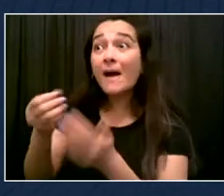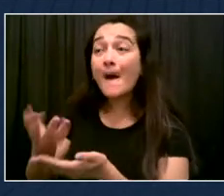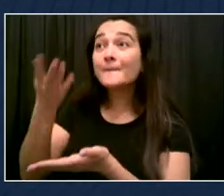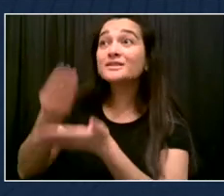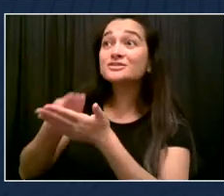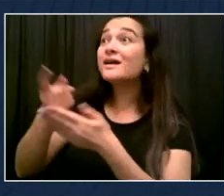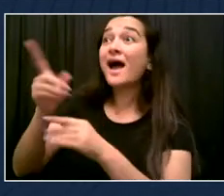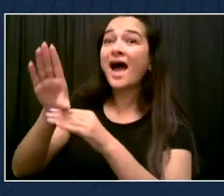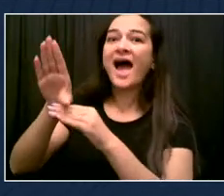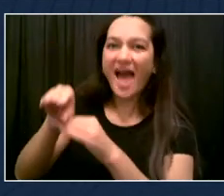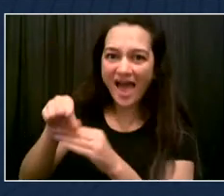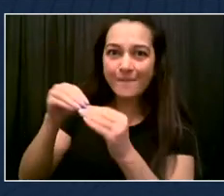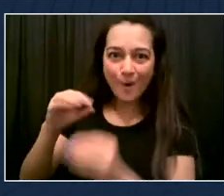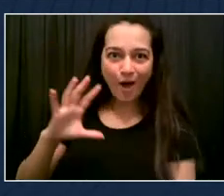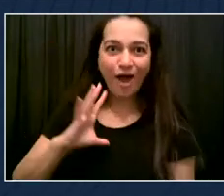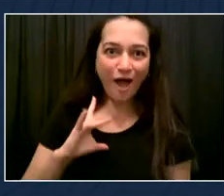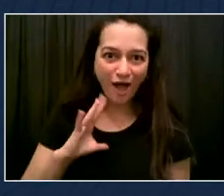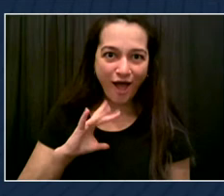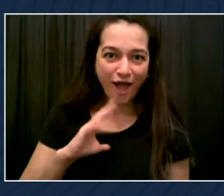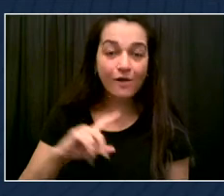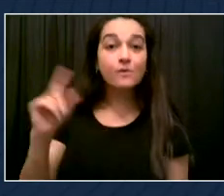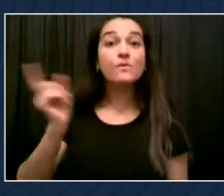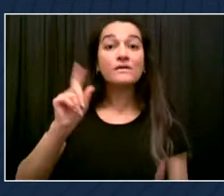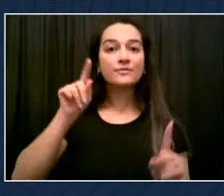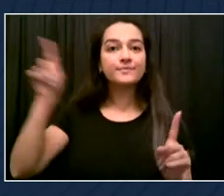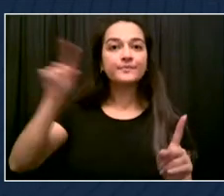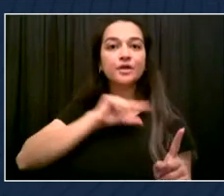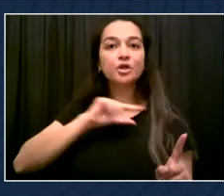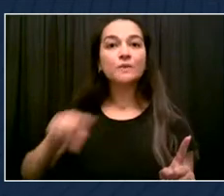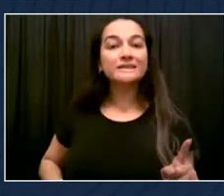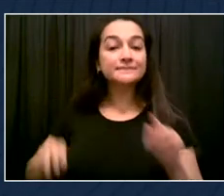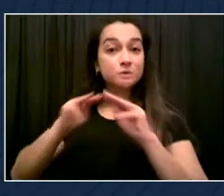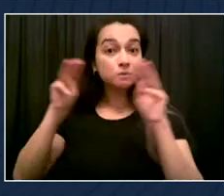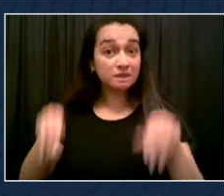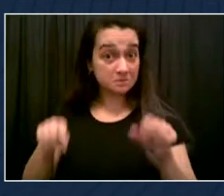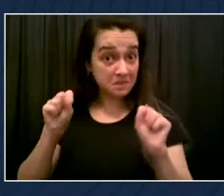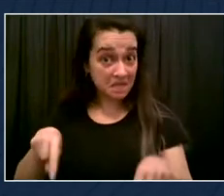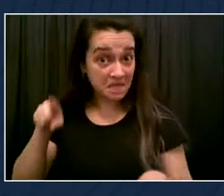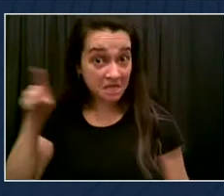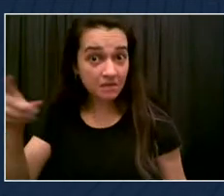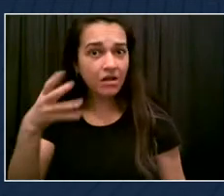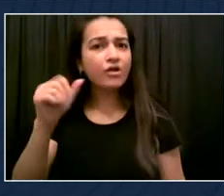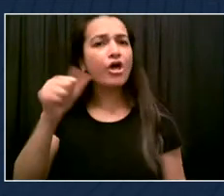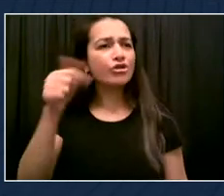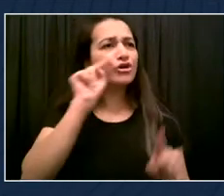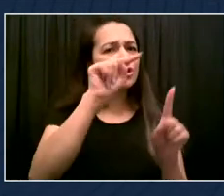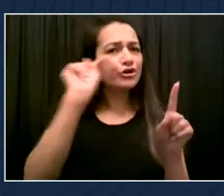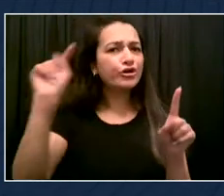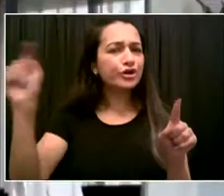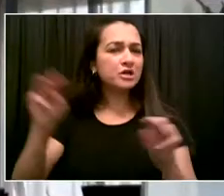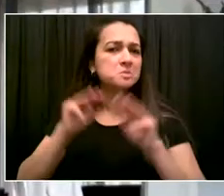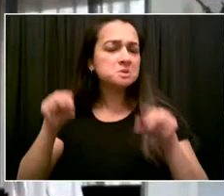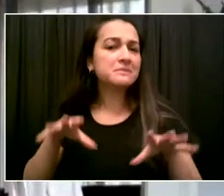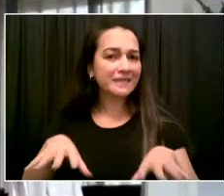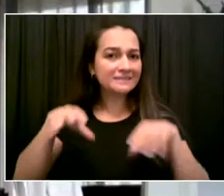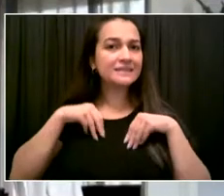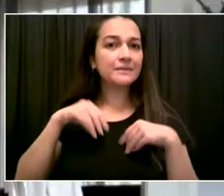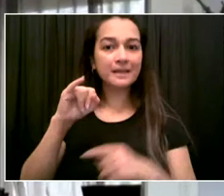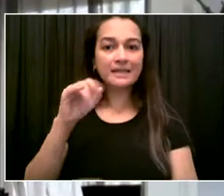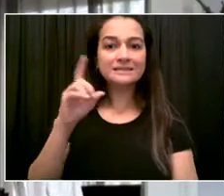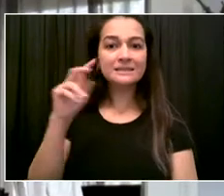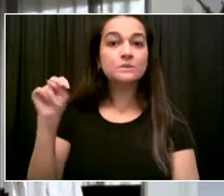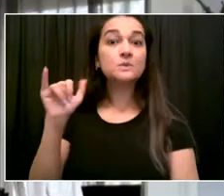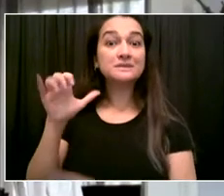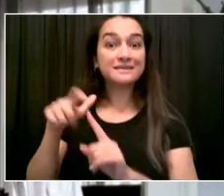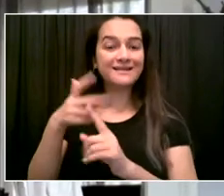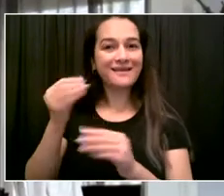as we're thinking about the recovery after the pandemic, Mayor, we are really looking forward to